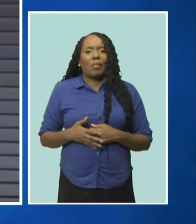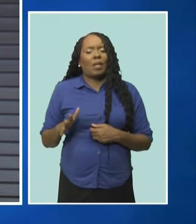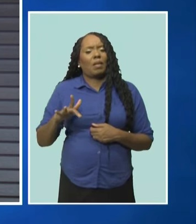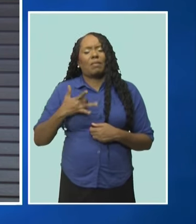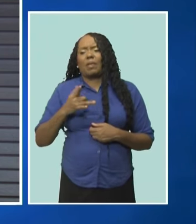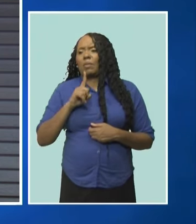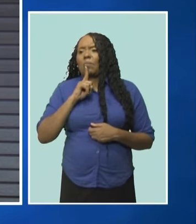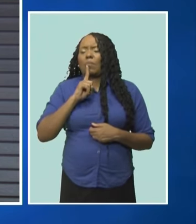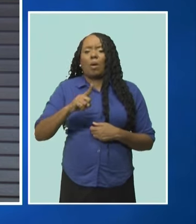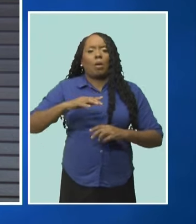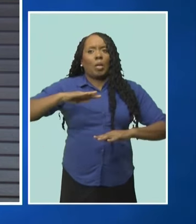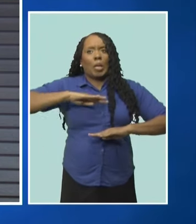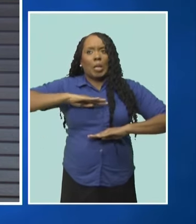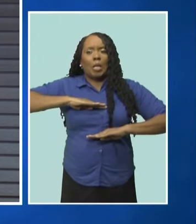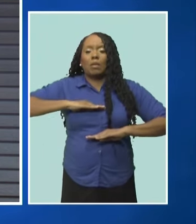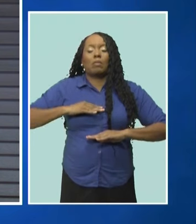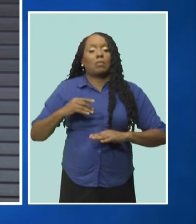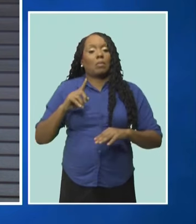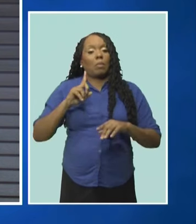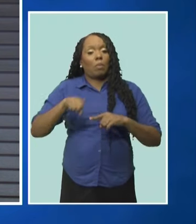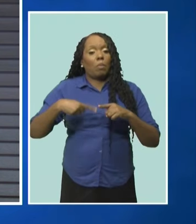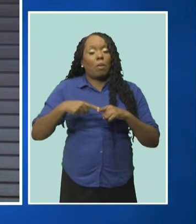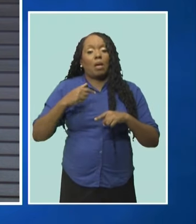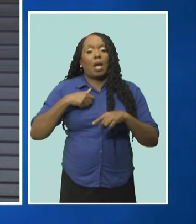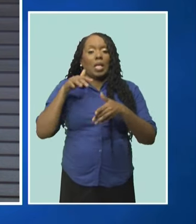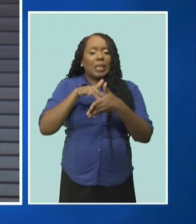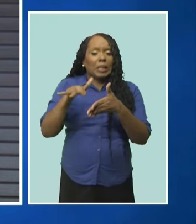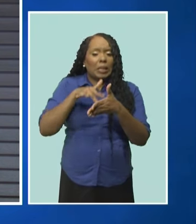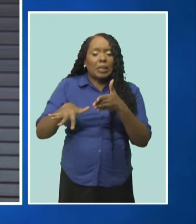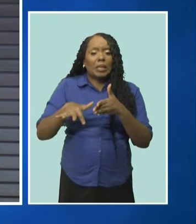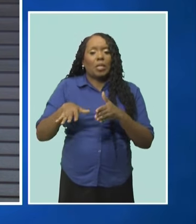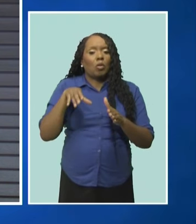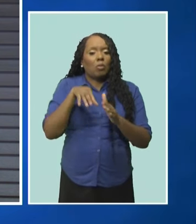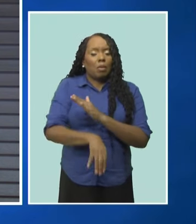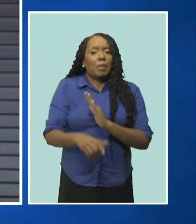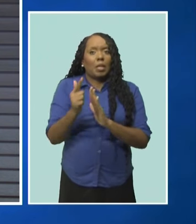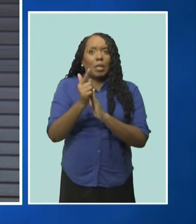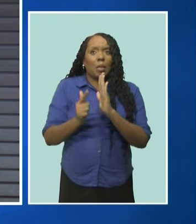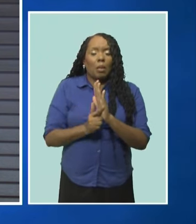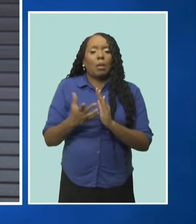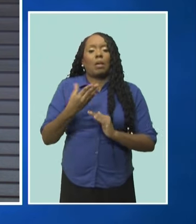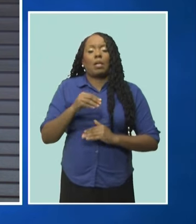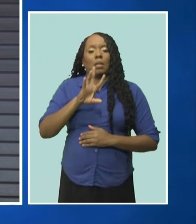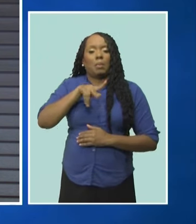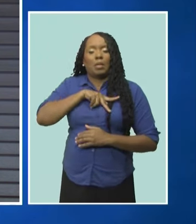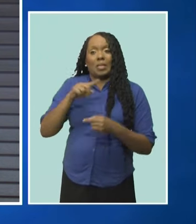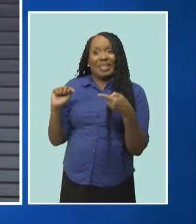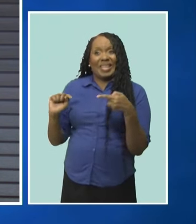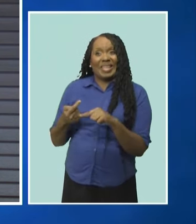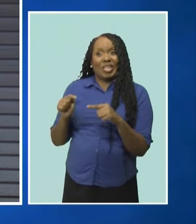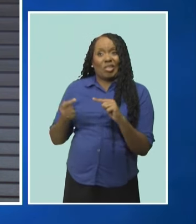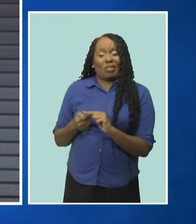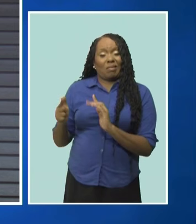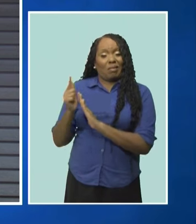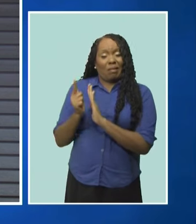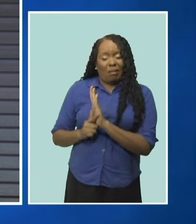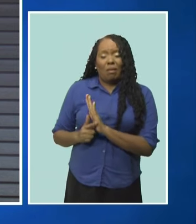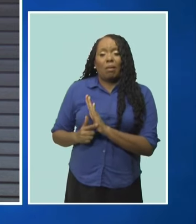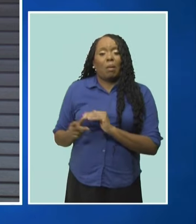satisfaction in my criminal law practice and my personal injury practice in particular.